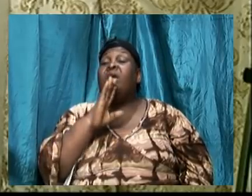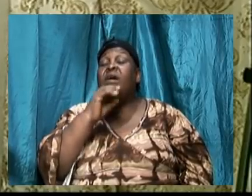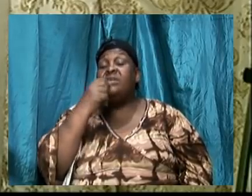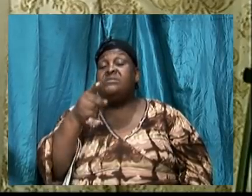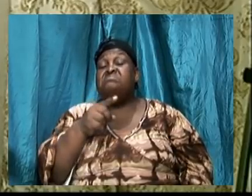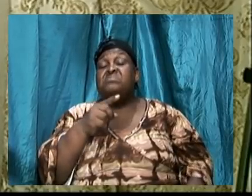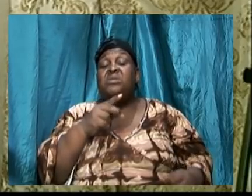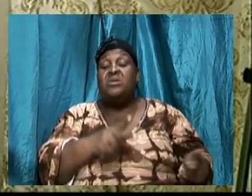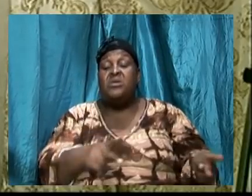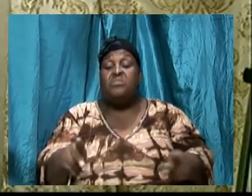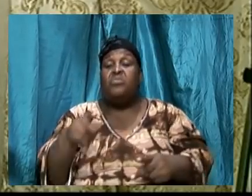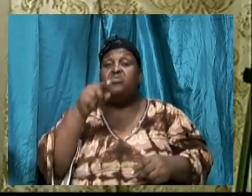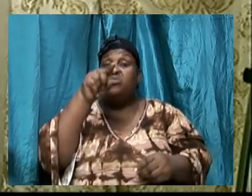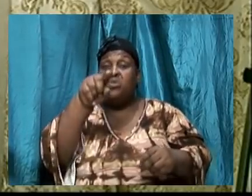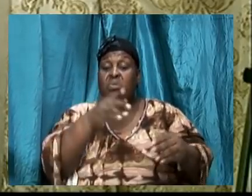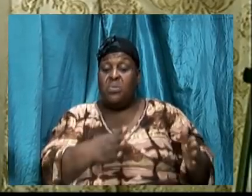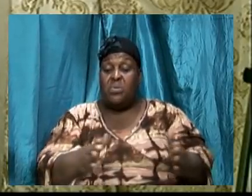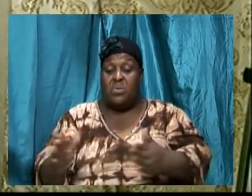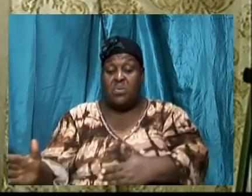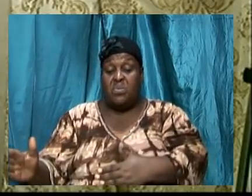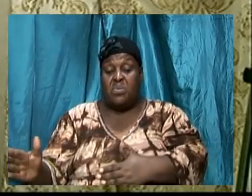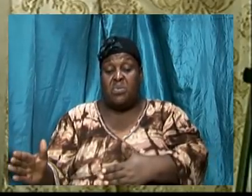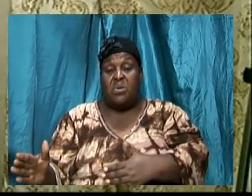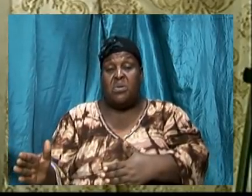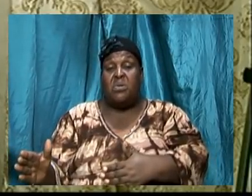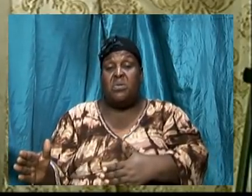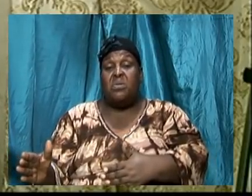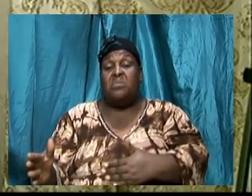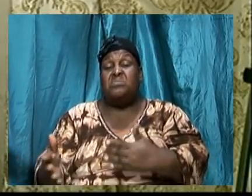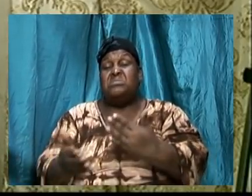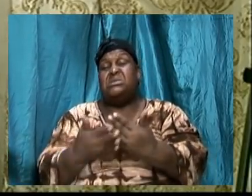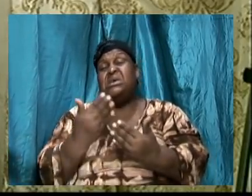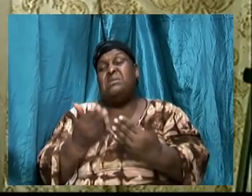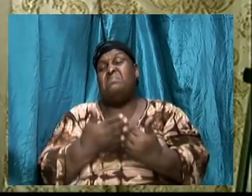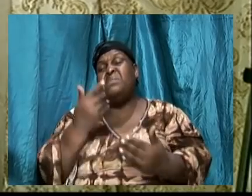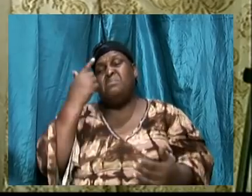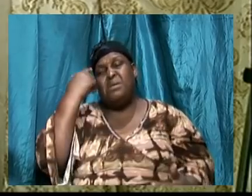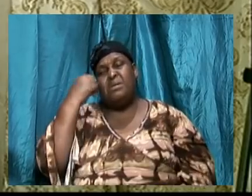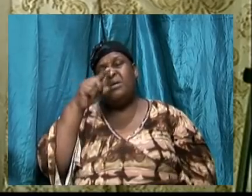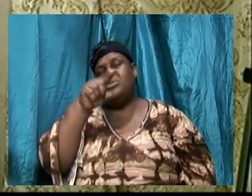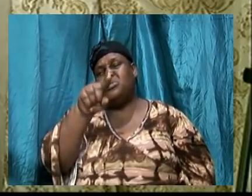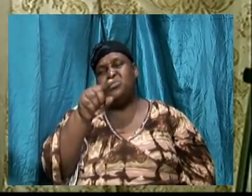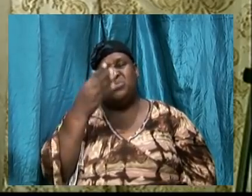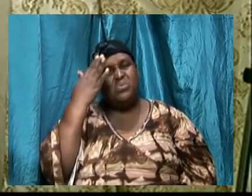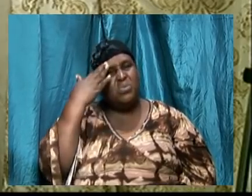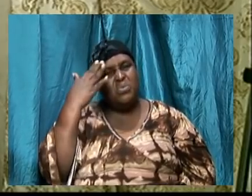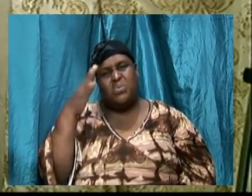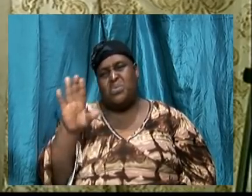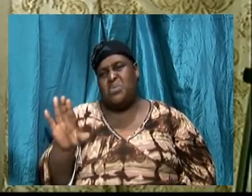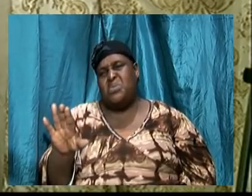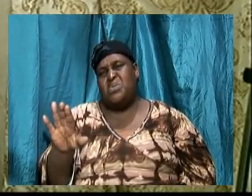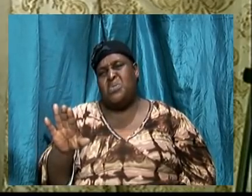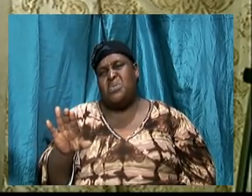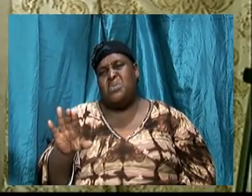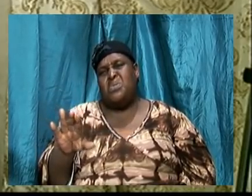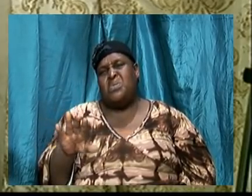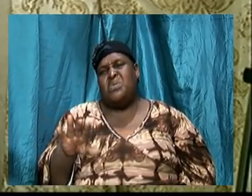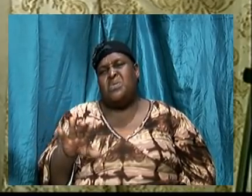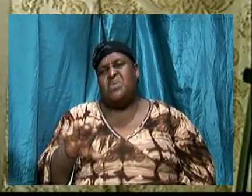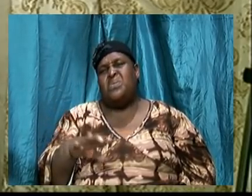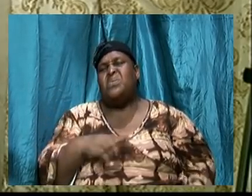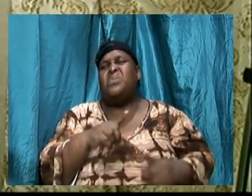aside. I will treat with you different simply because you never know. When there are some things that we ought to know